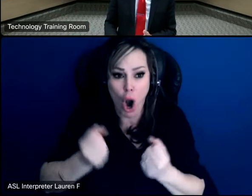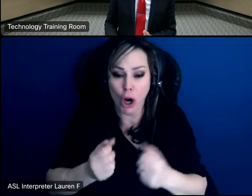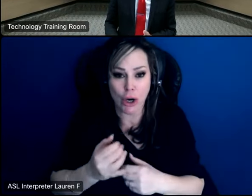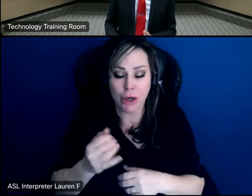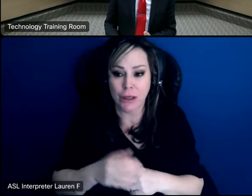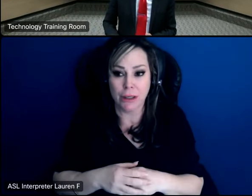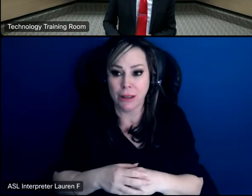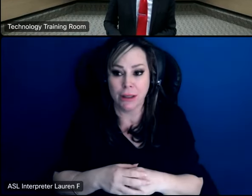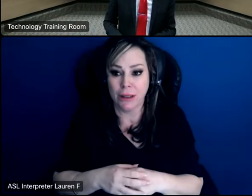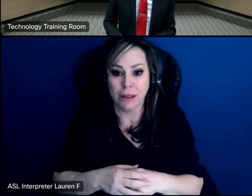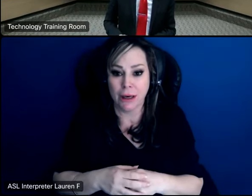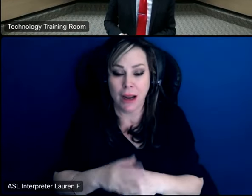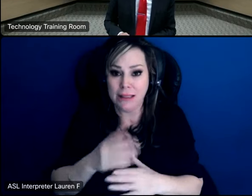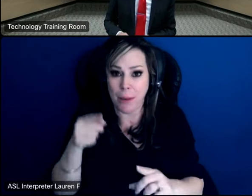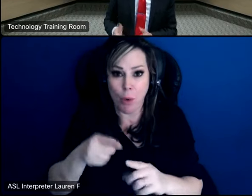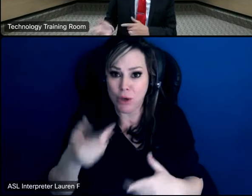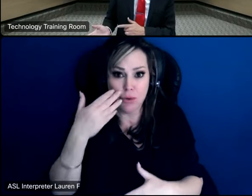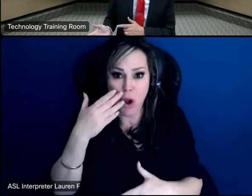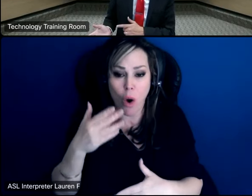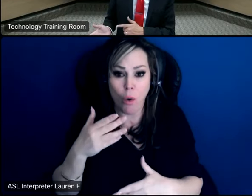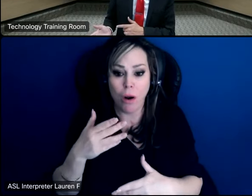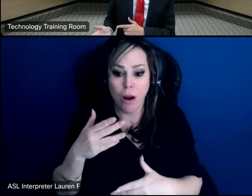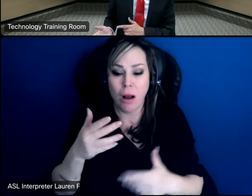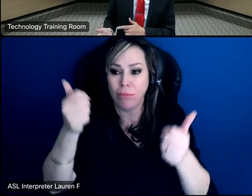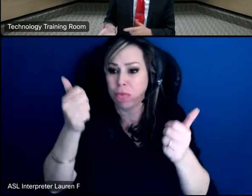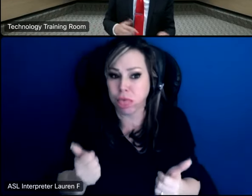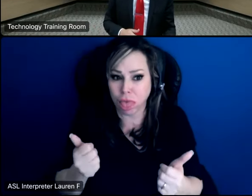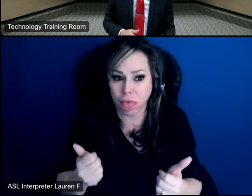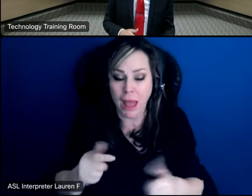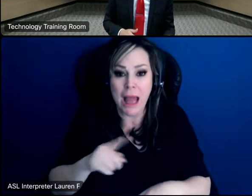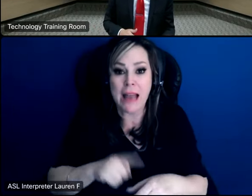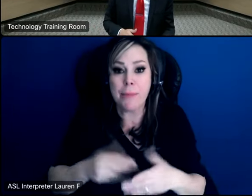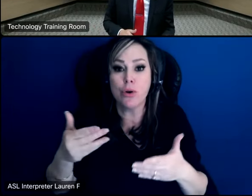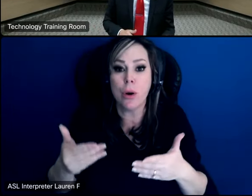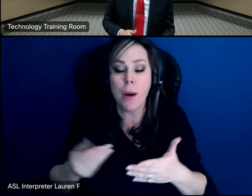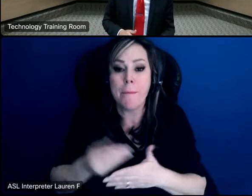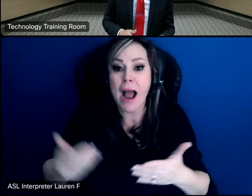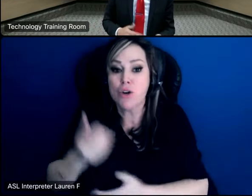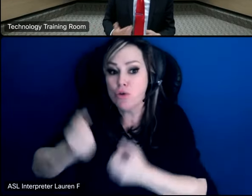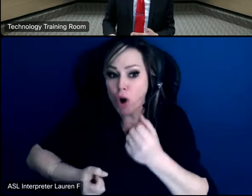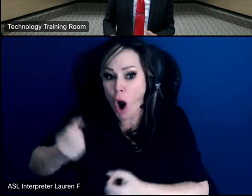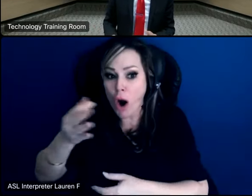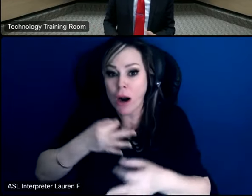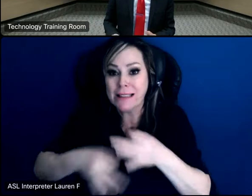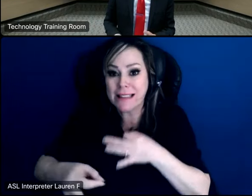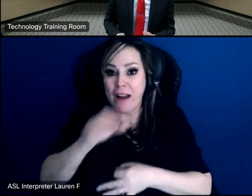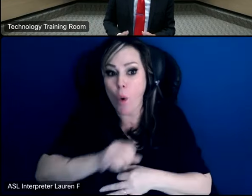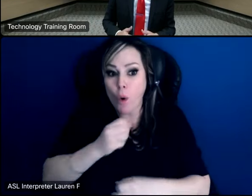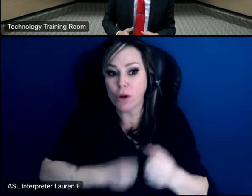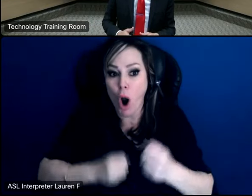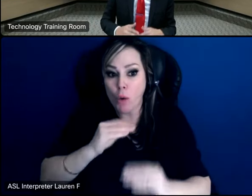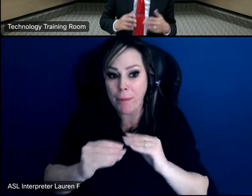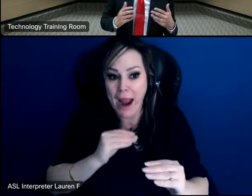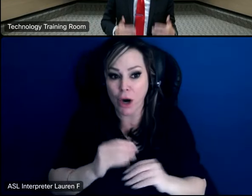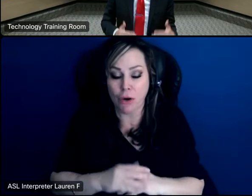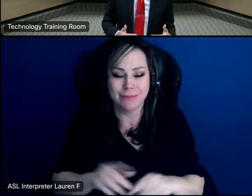yourself at some point it's beginning to look like you should probably buy a new car rather than keep repairing the old car but in situations like we're in where we